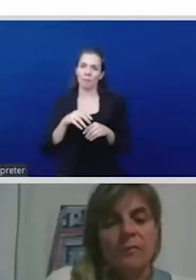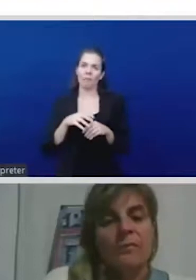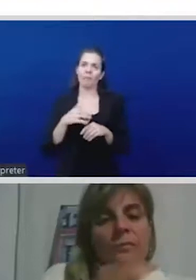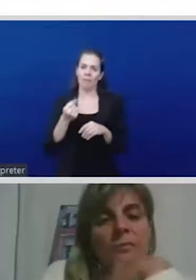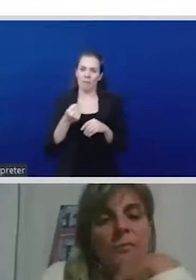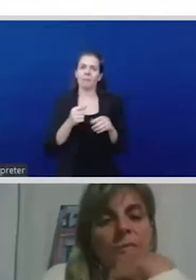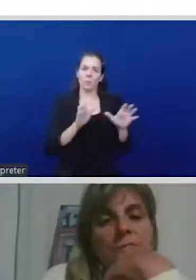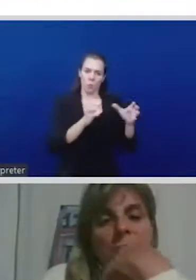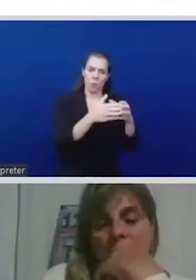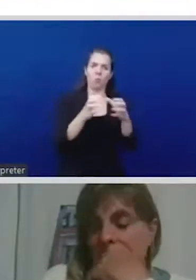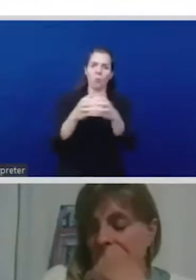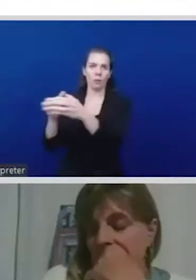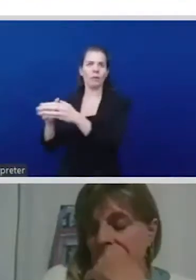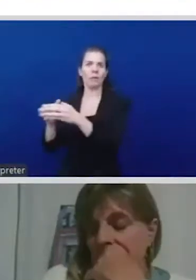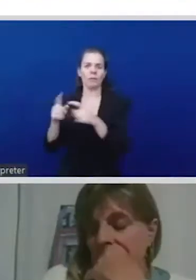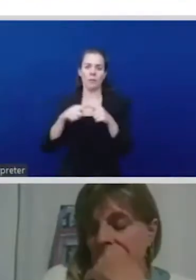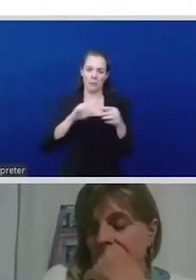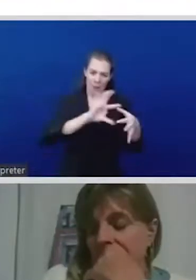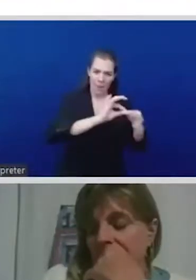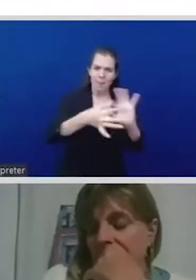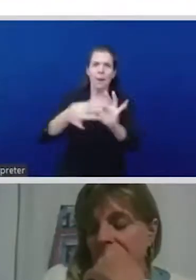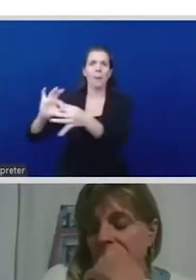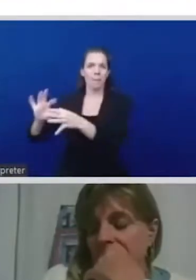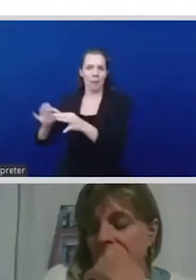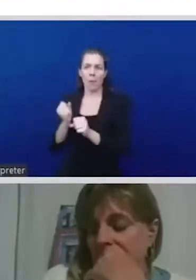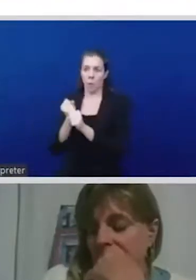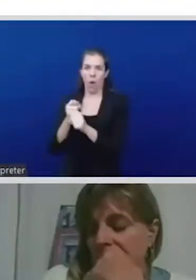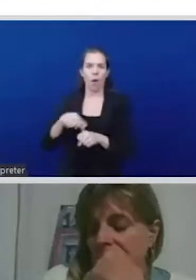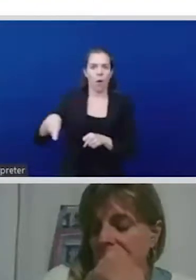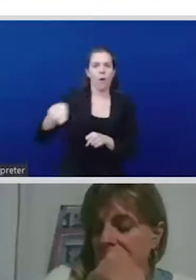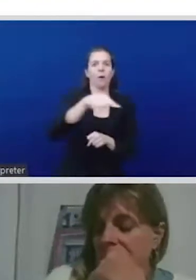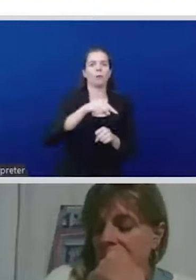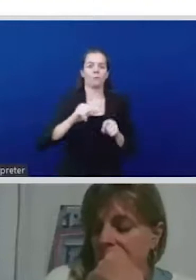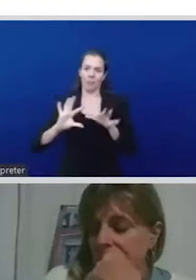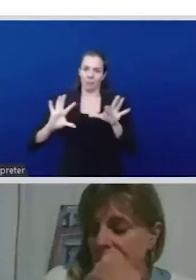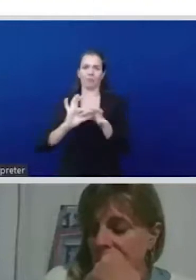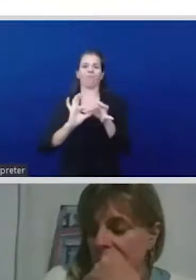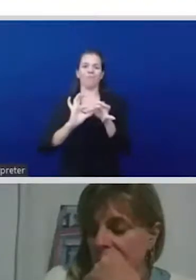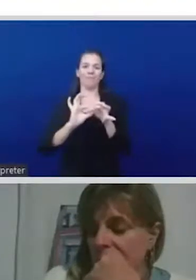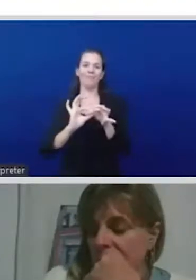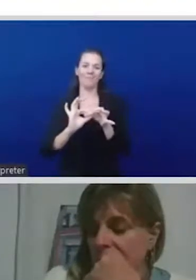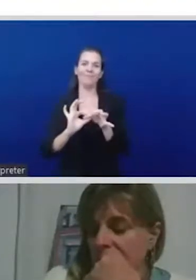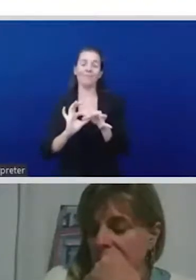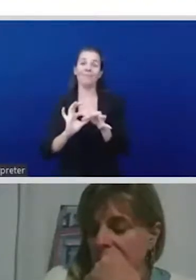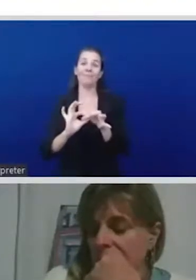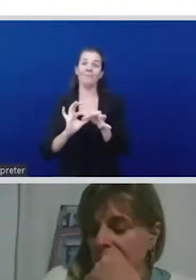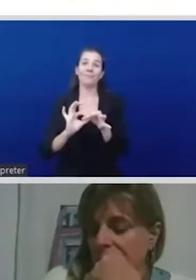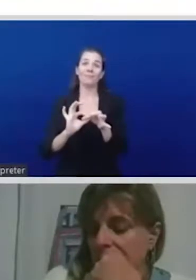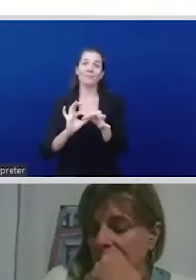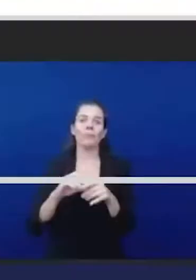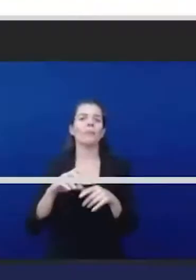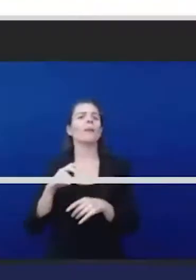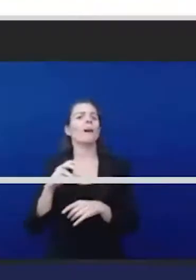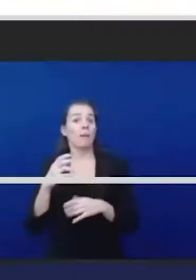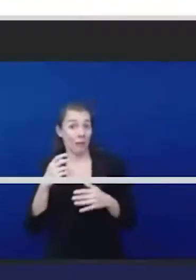and secondly where women and girls rights are concerned and where migration is concerned a lot of them when we look at closure of